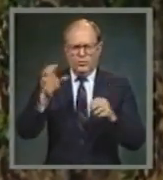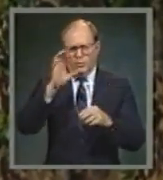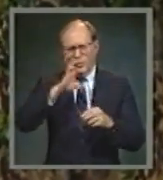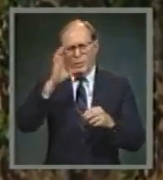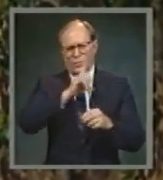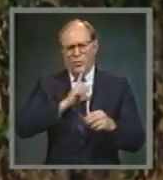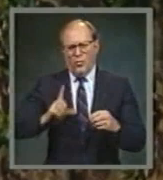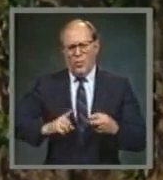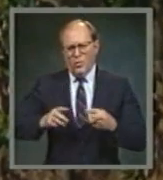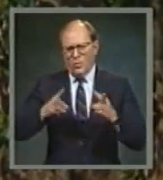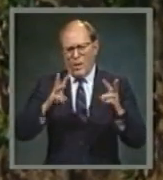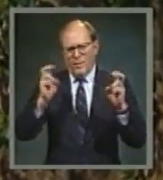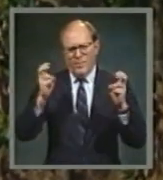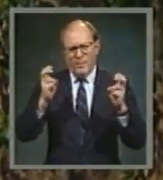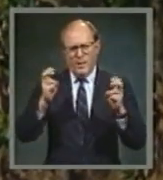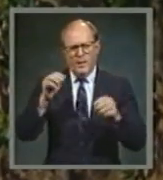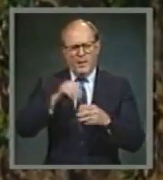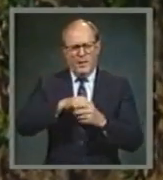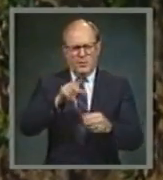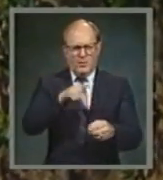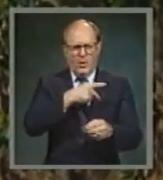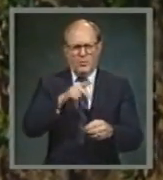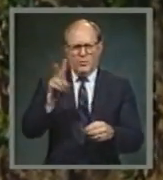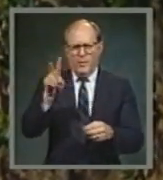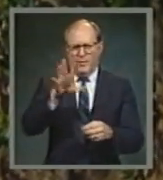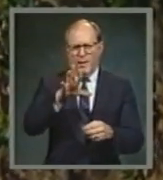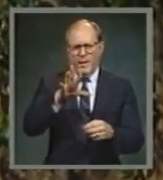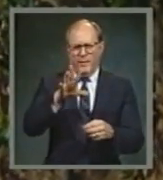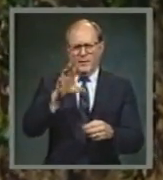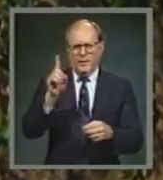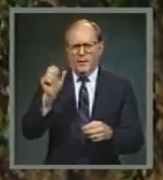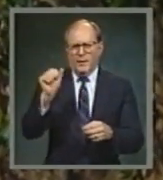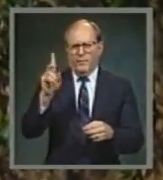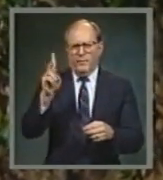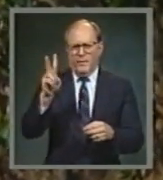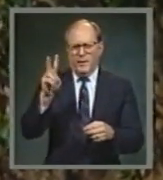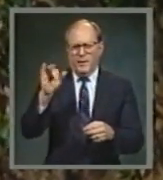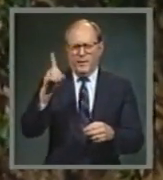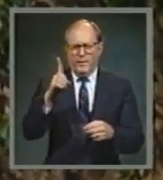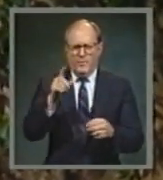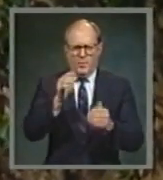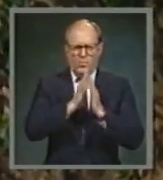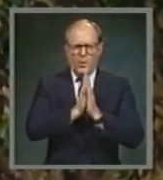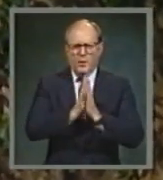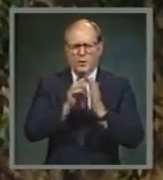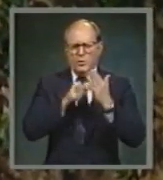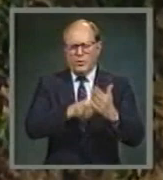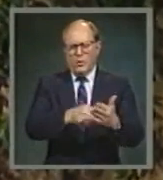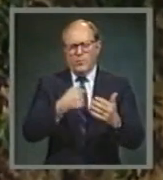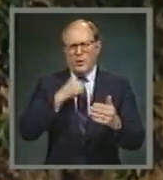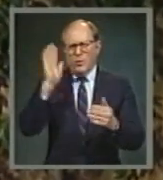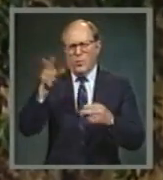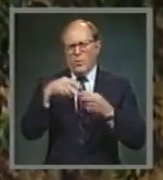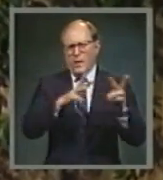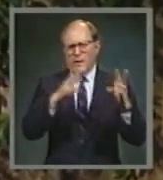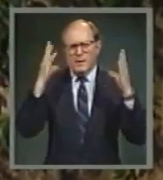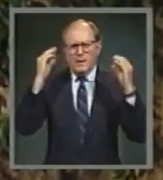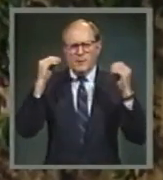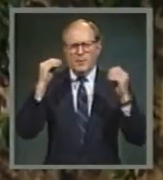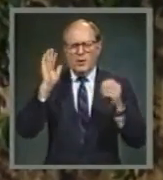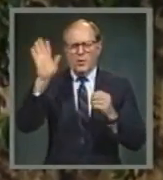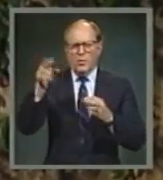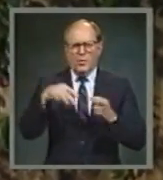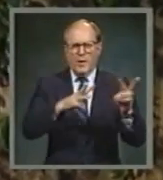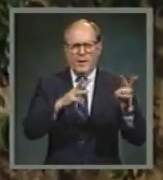Way. In the 25th Psalm, King David prayed, Show me thy ways, O Lord, teach me thy paths. Lead me